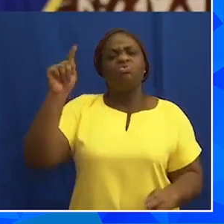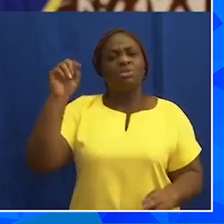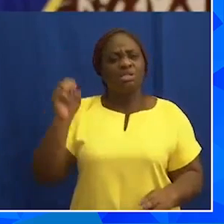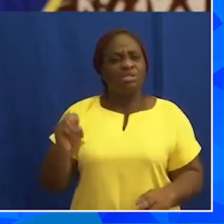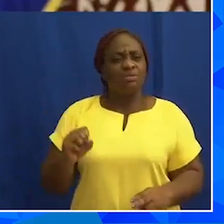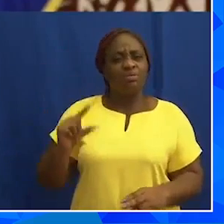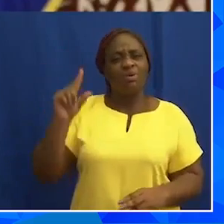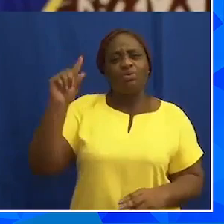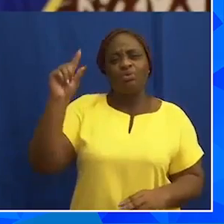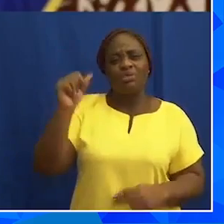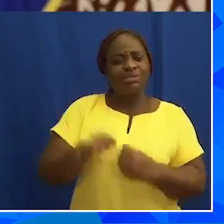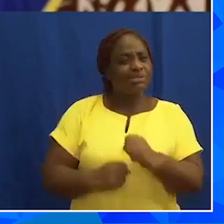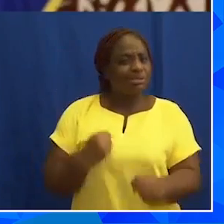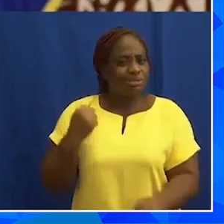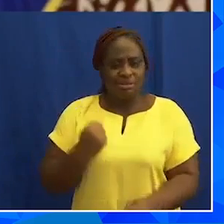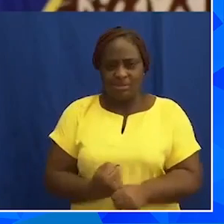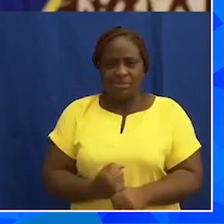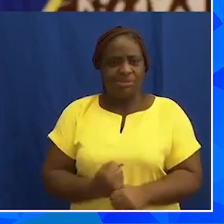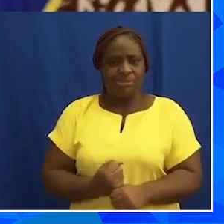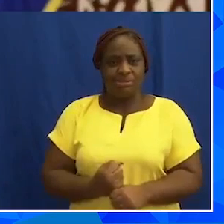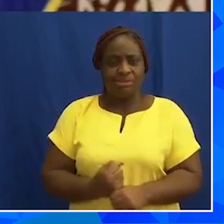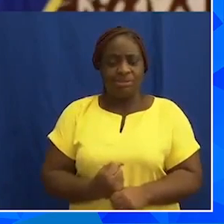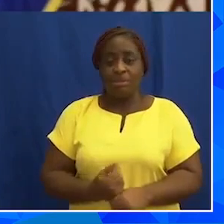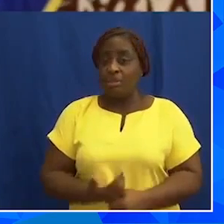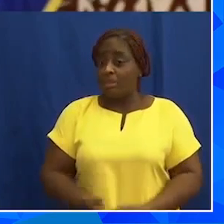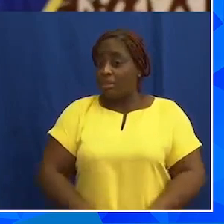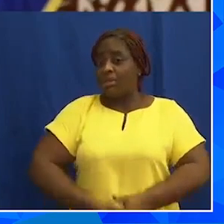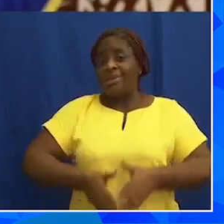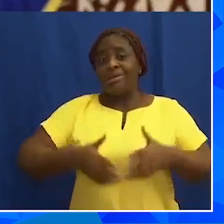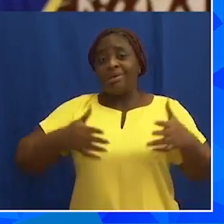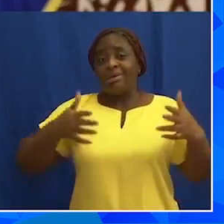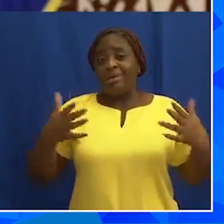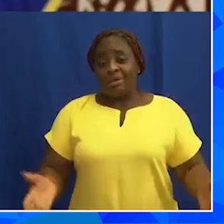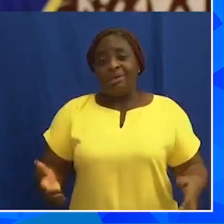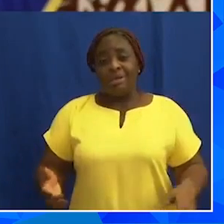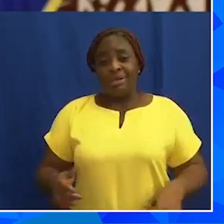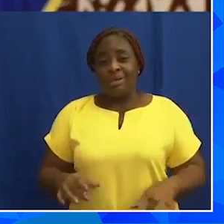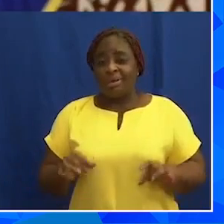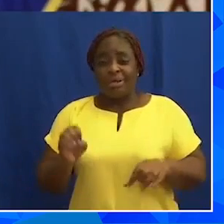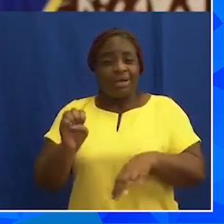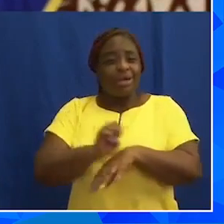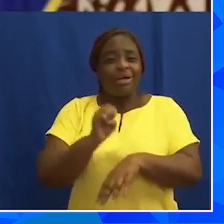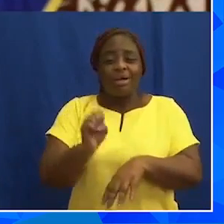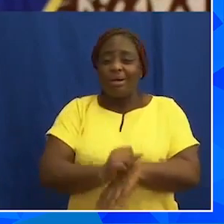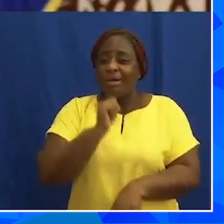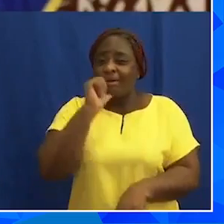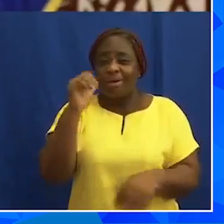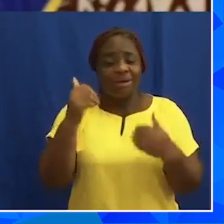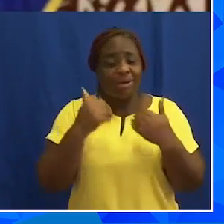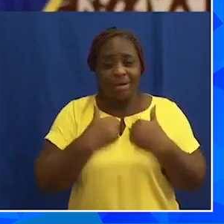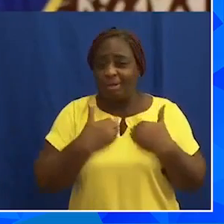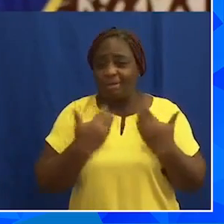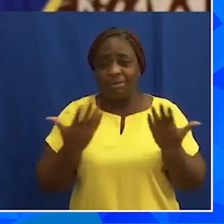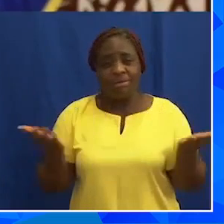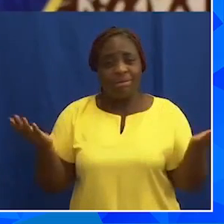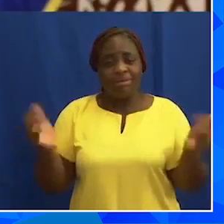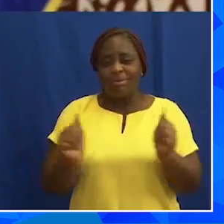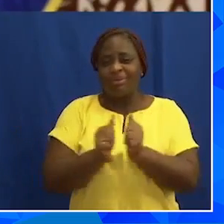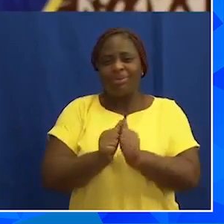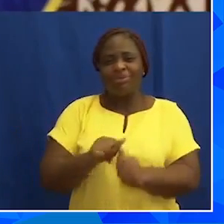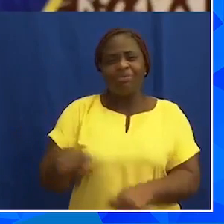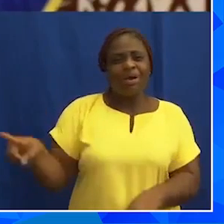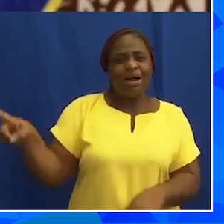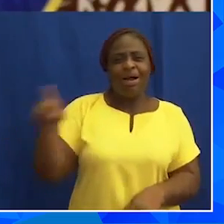over 20 years, and the greatest threat of their unemployment in peacetime with over